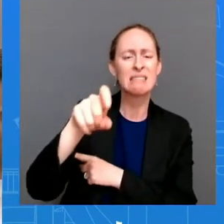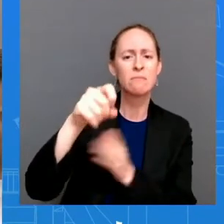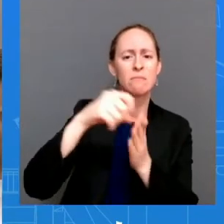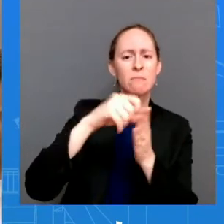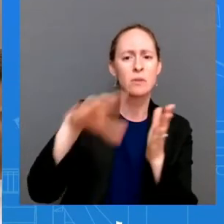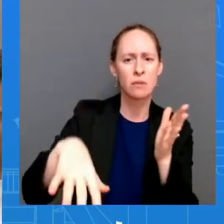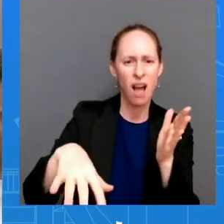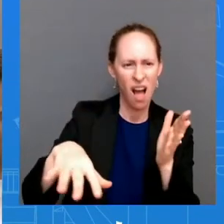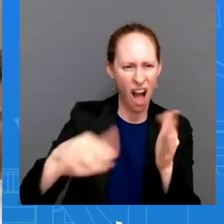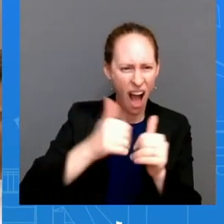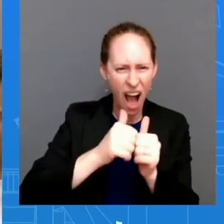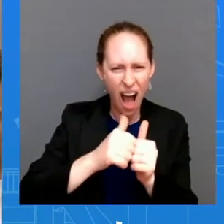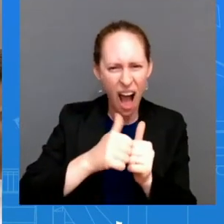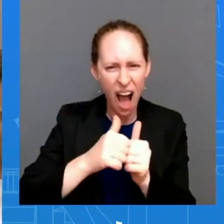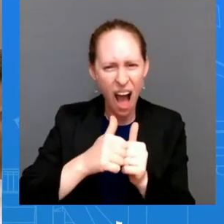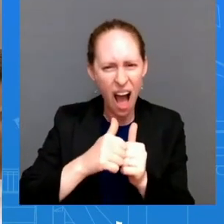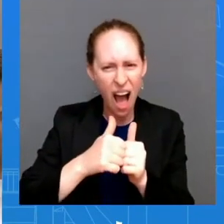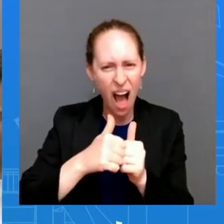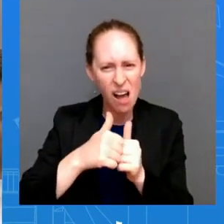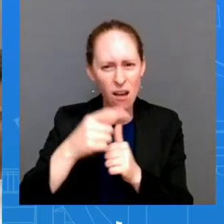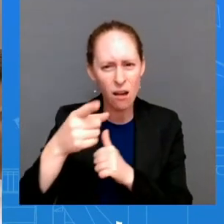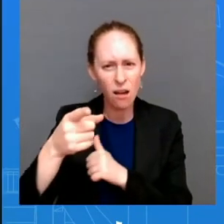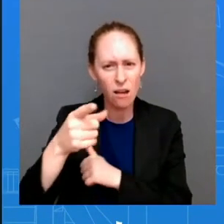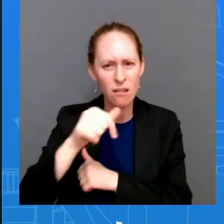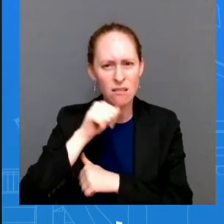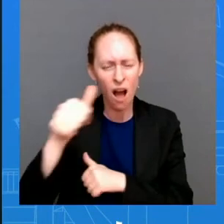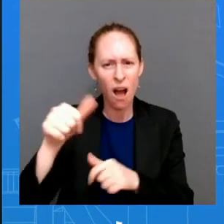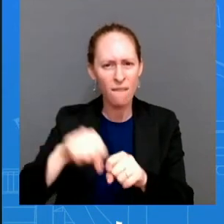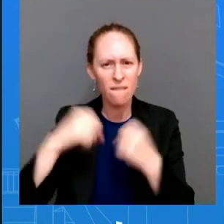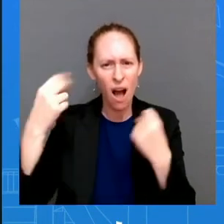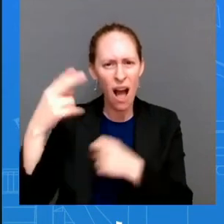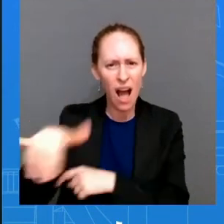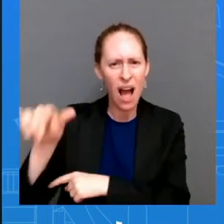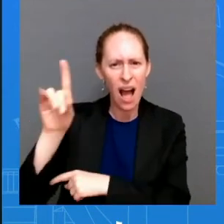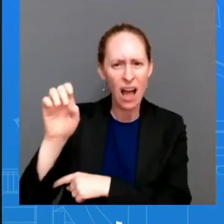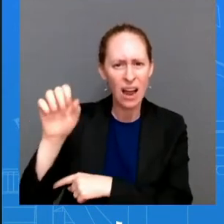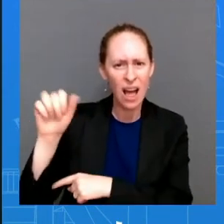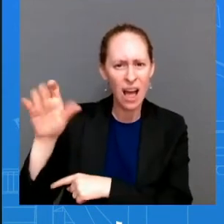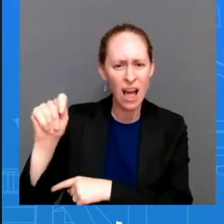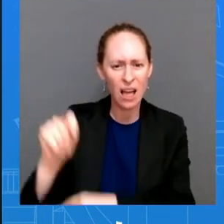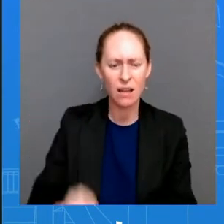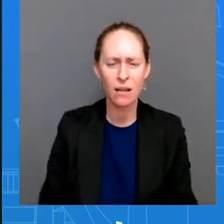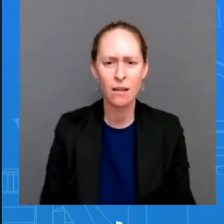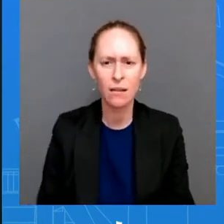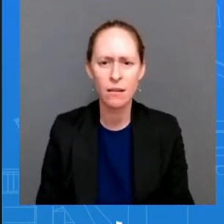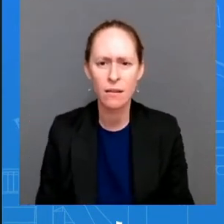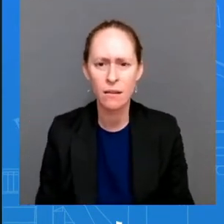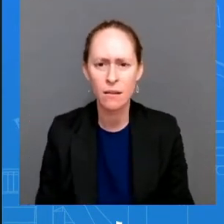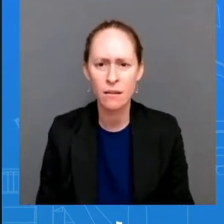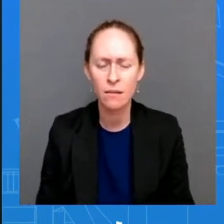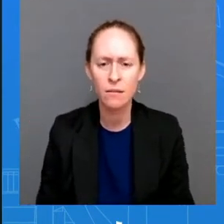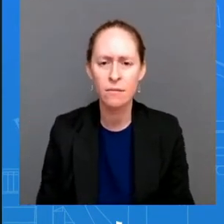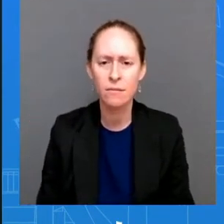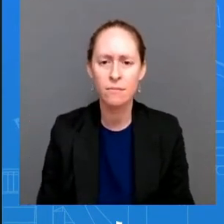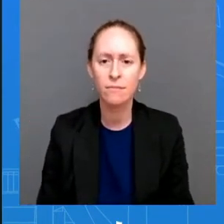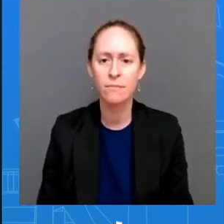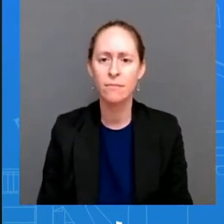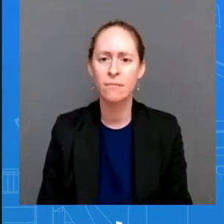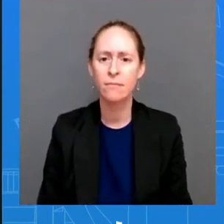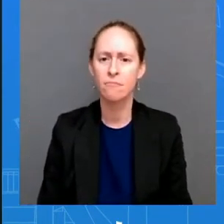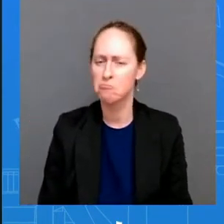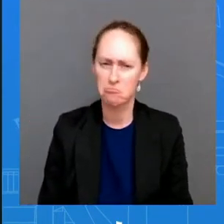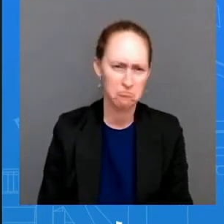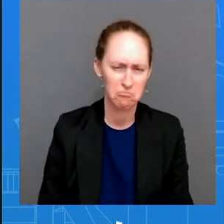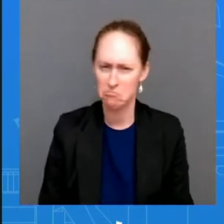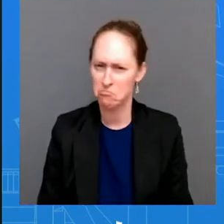payer dollars to pay for eo does not uh will not um we're not violating the high amendment it is law and we followed the